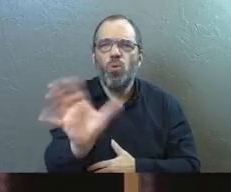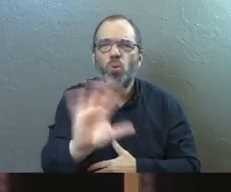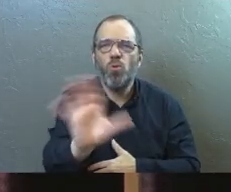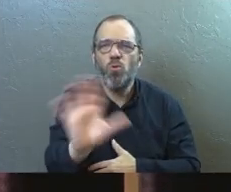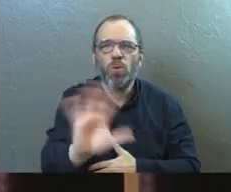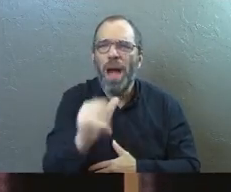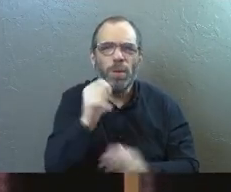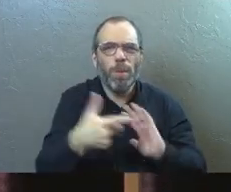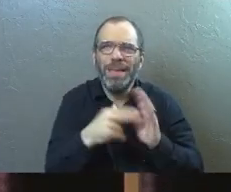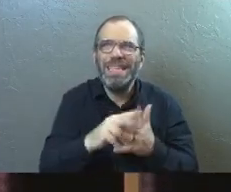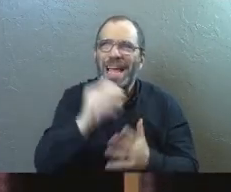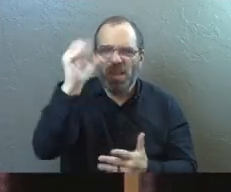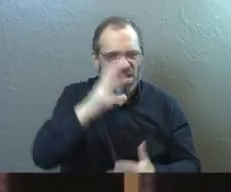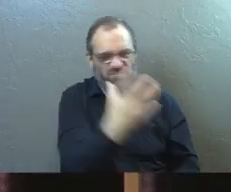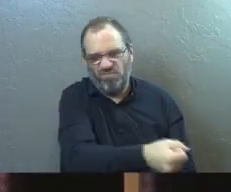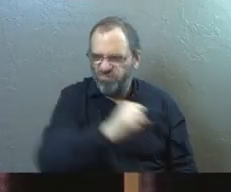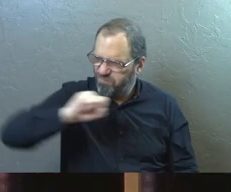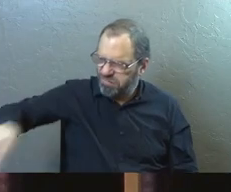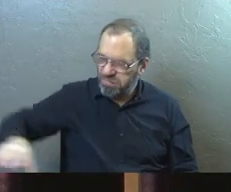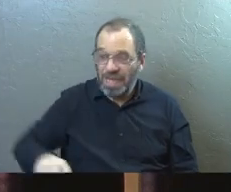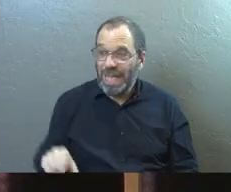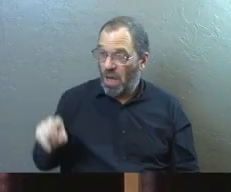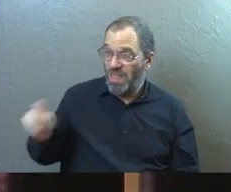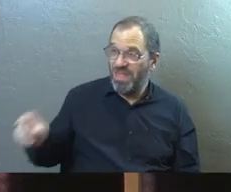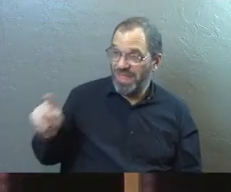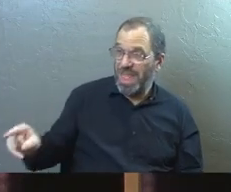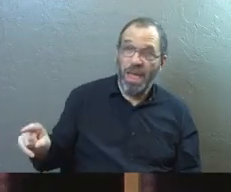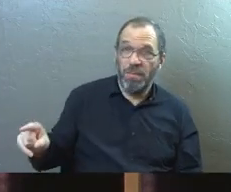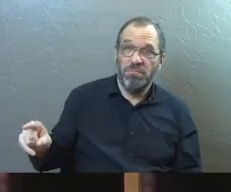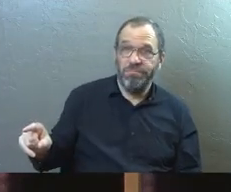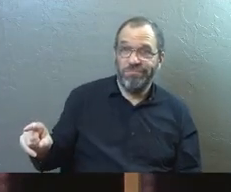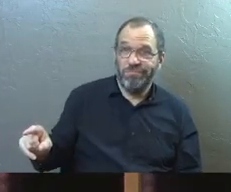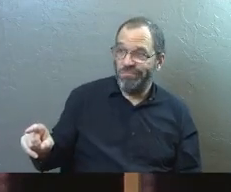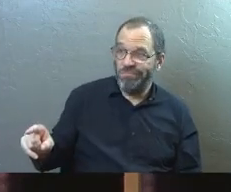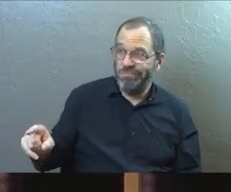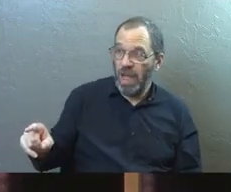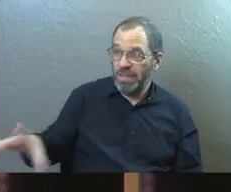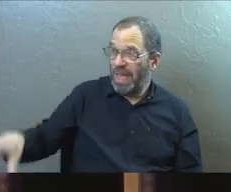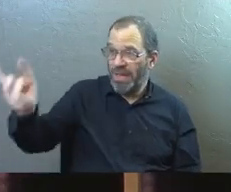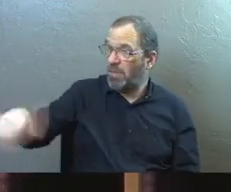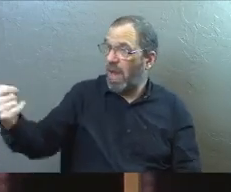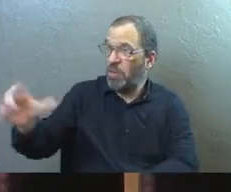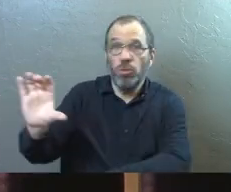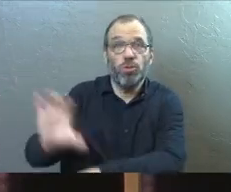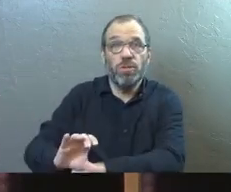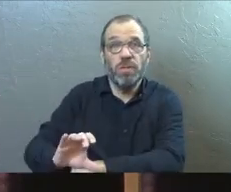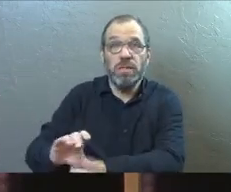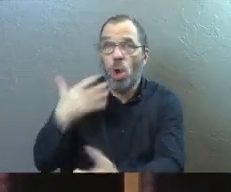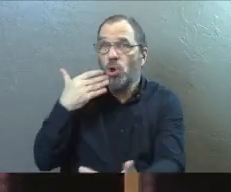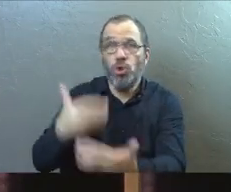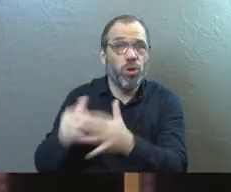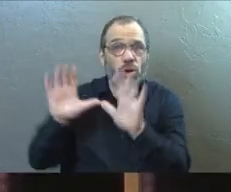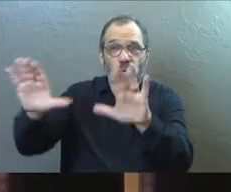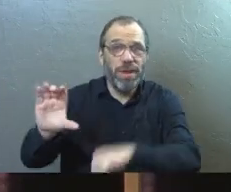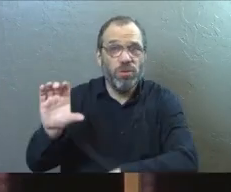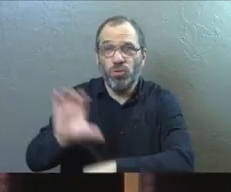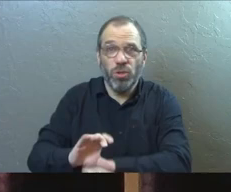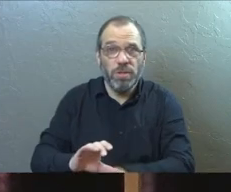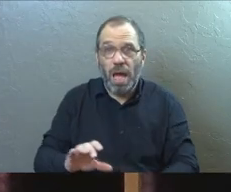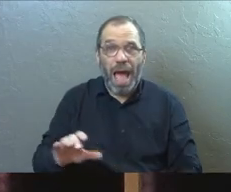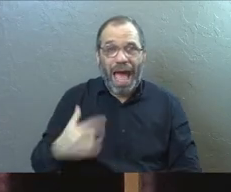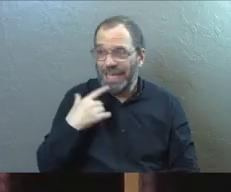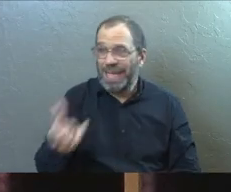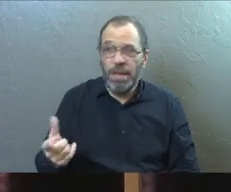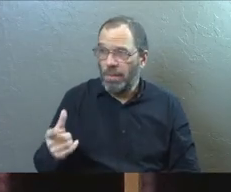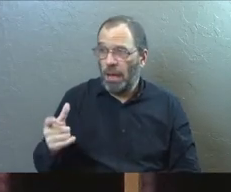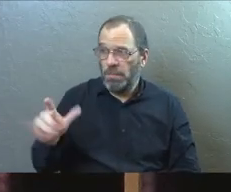that at all. My goodness. And some of those folks found themselves in great churches after that. Like there's so many things